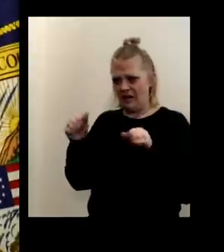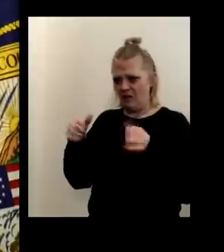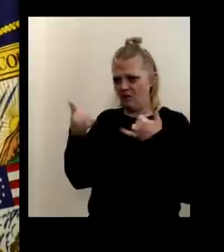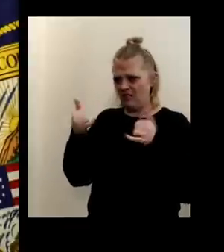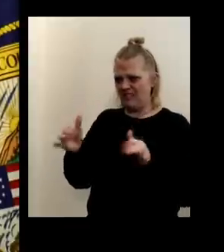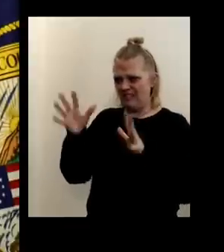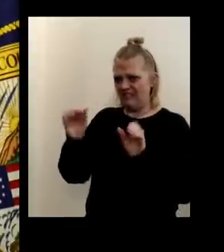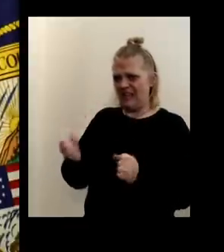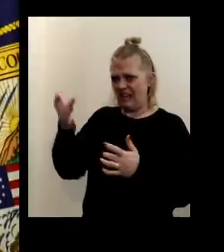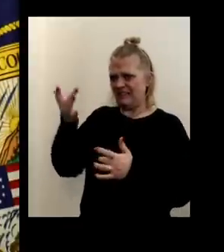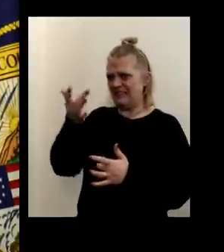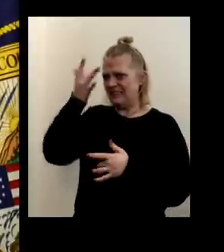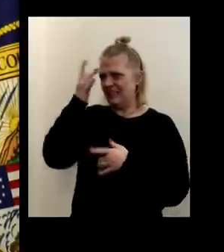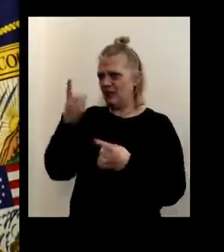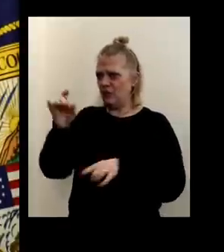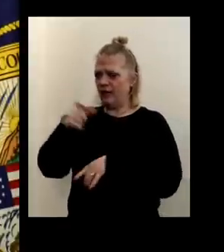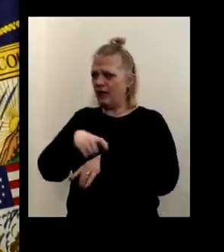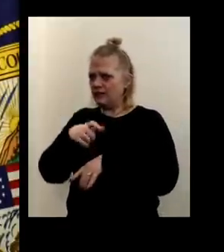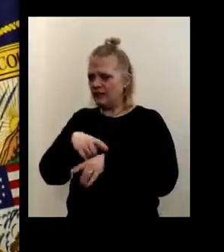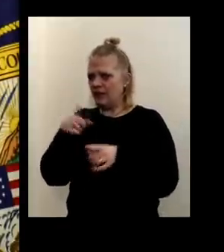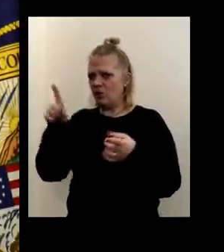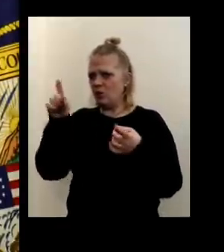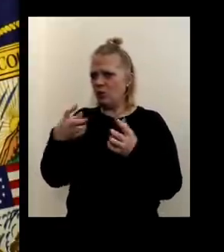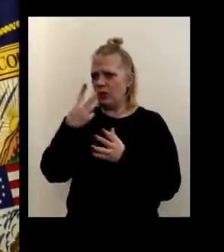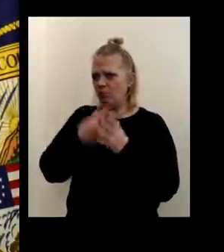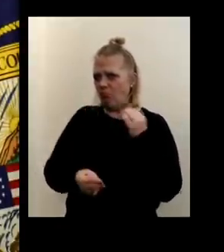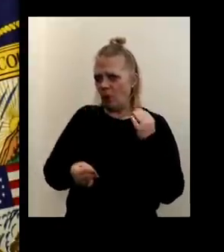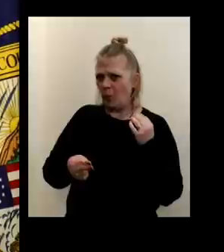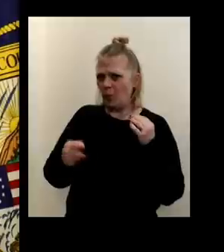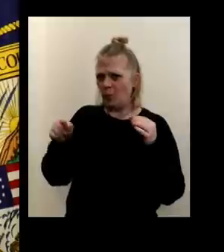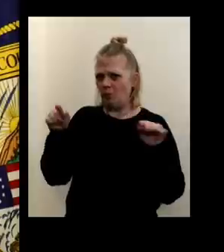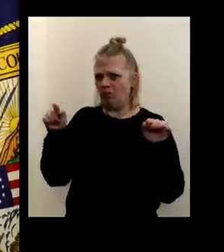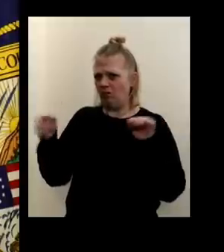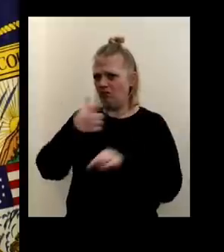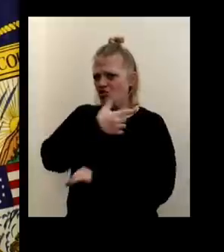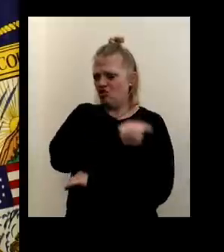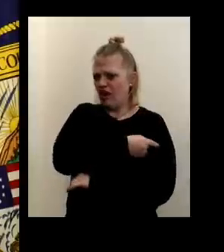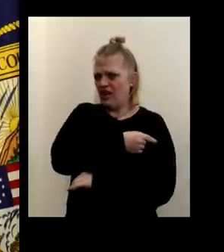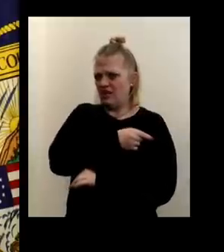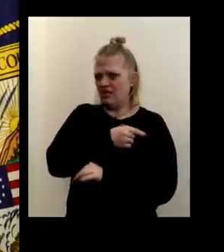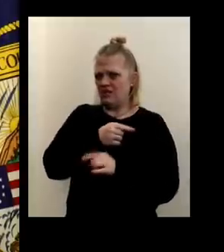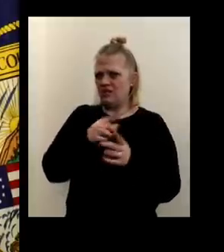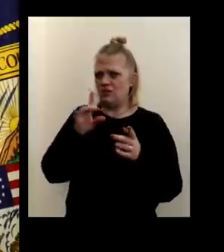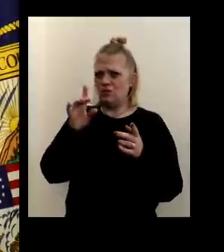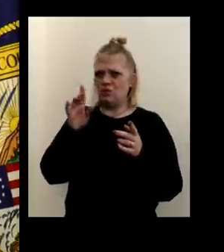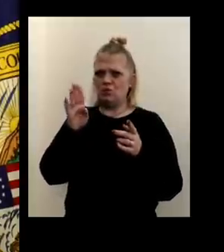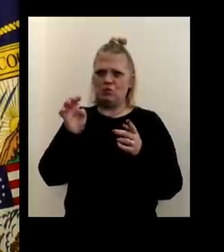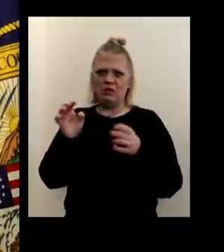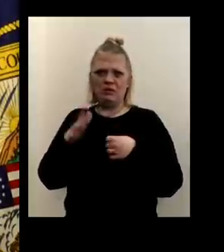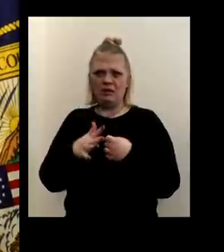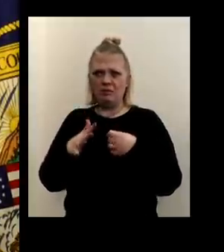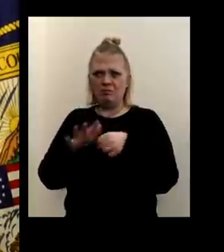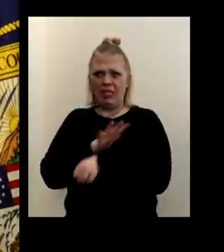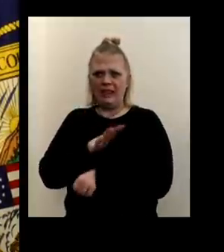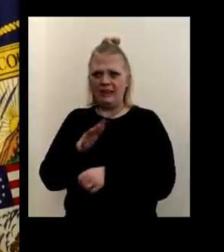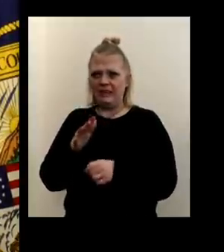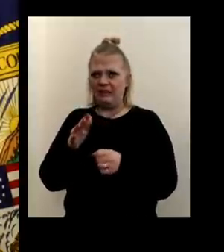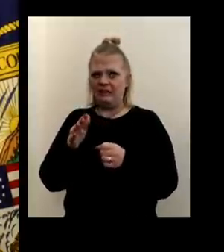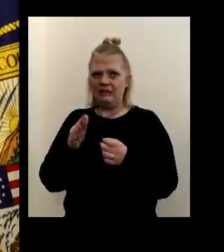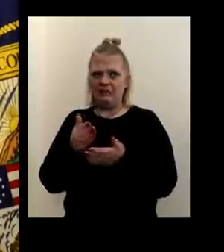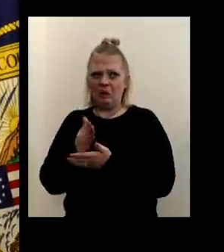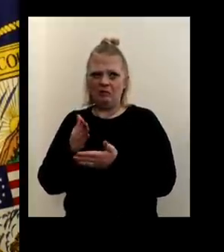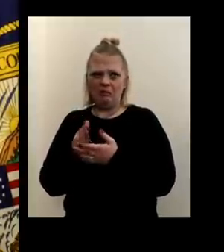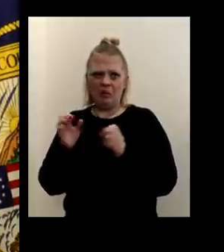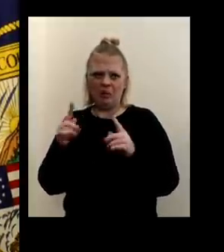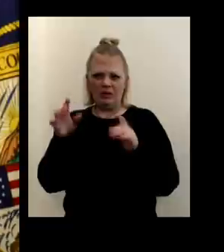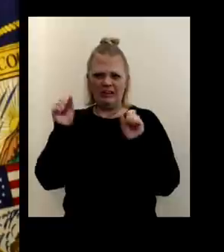virus during that time? Do you need both doses to be, you know, completely okay? I mean, can